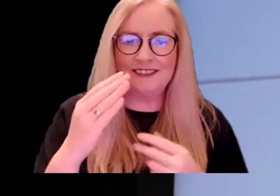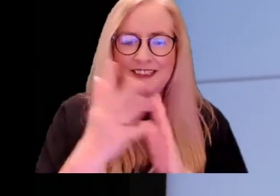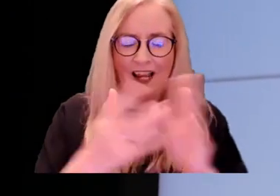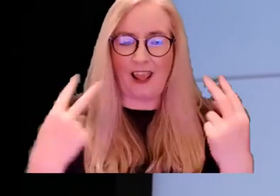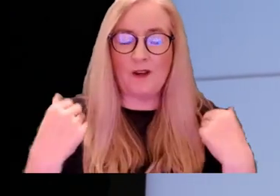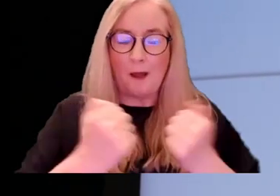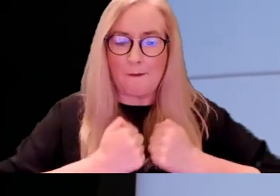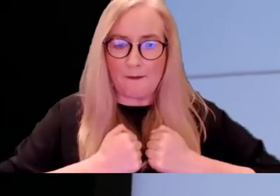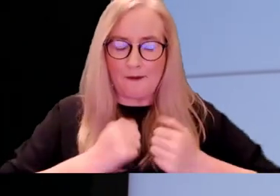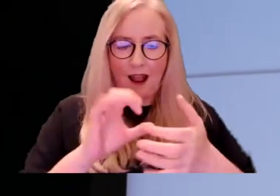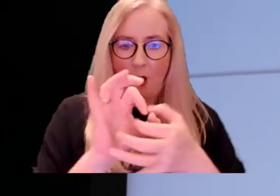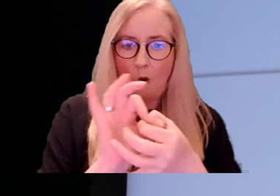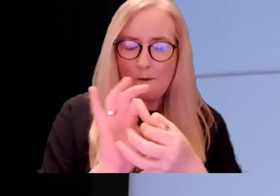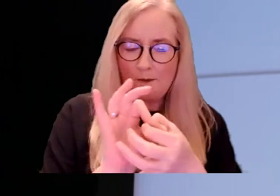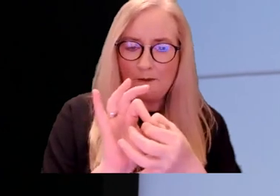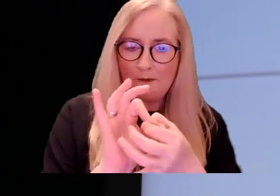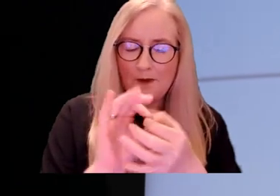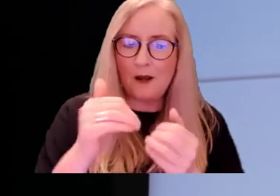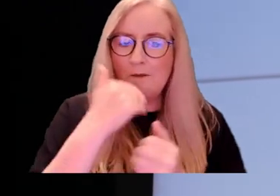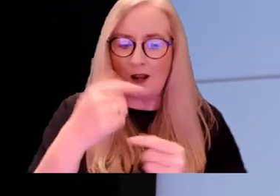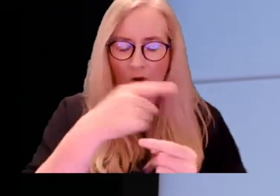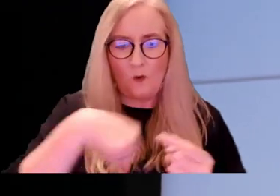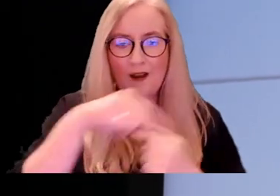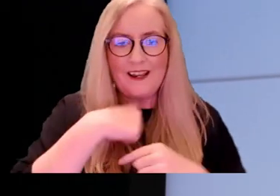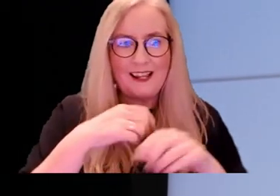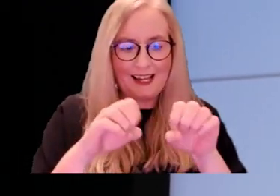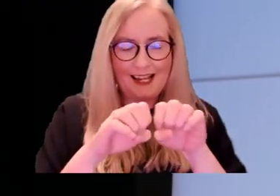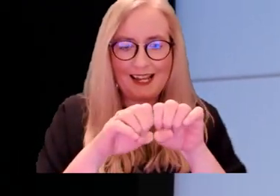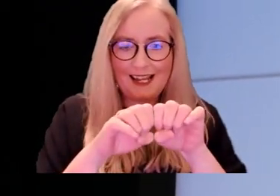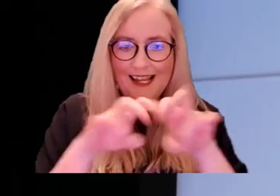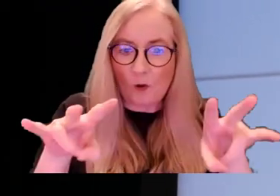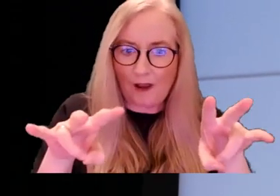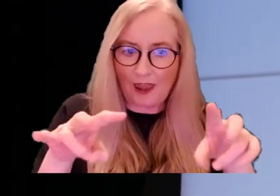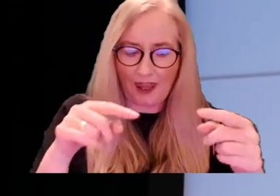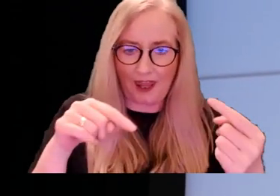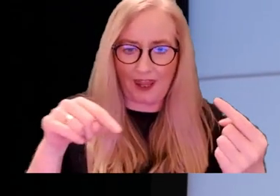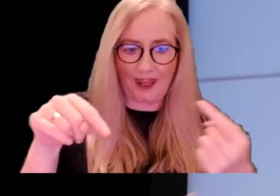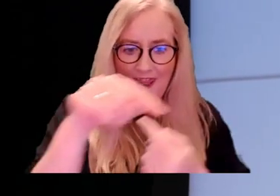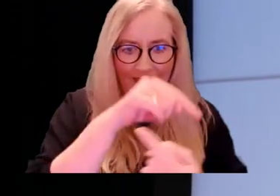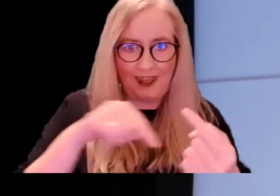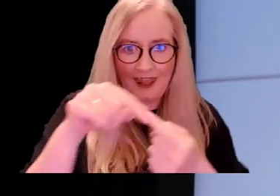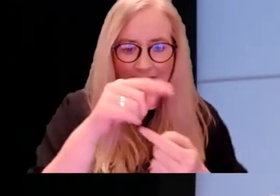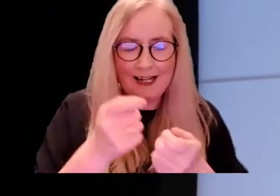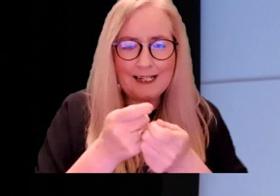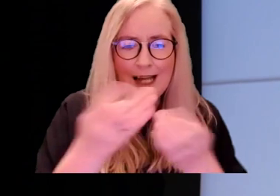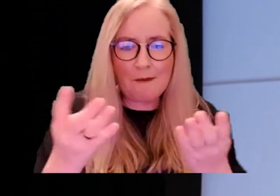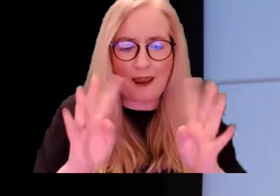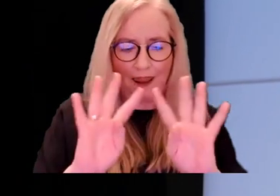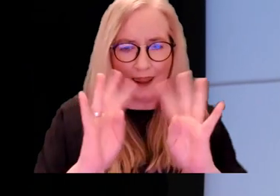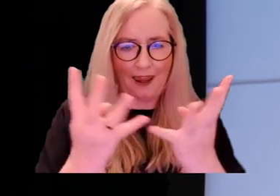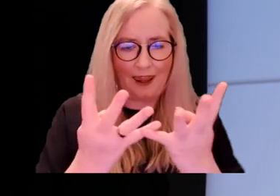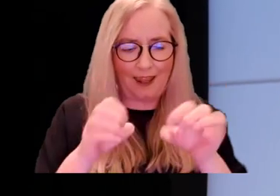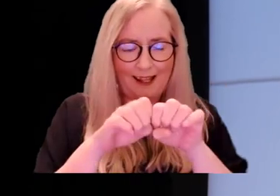language of our home because we're equal around the table.